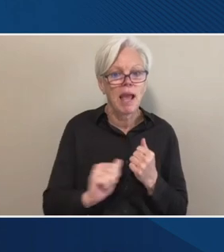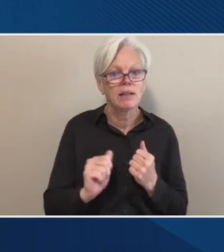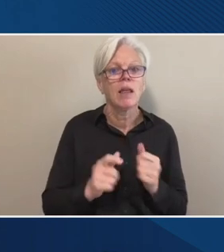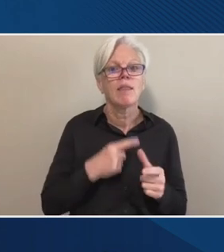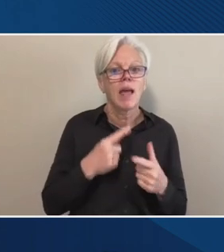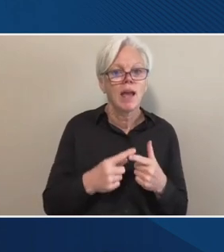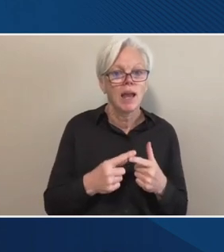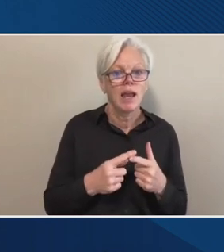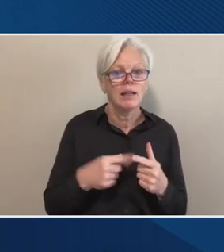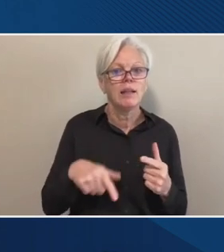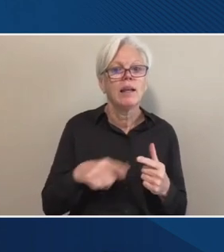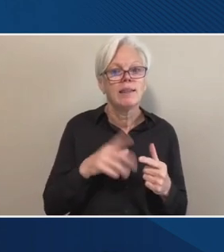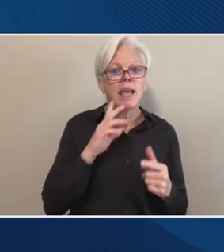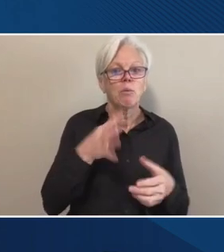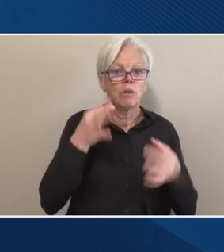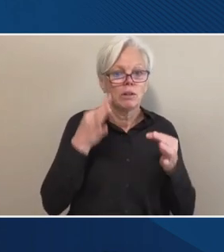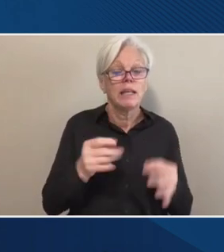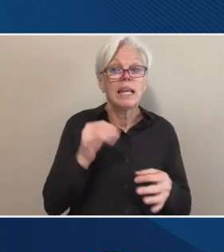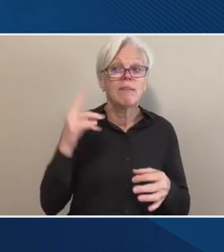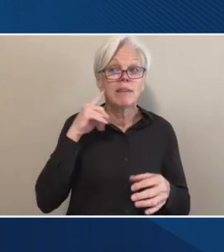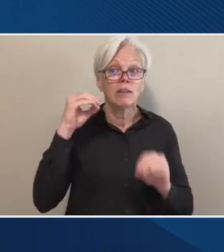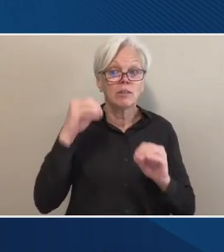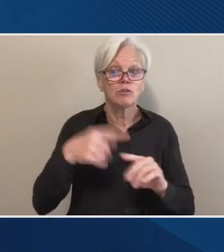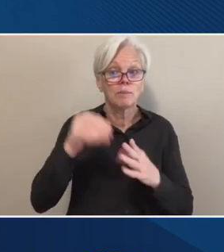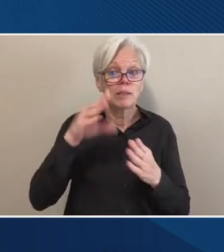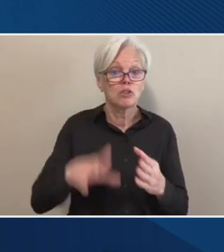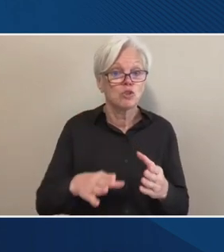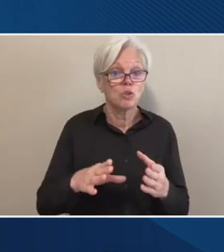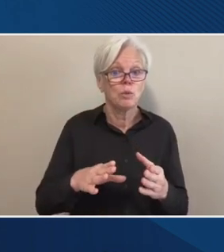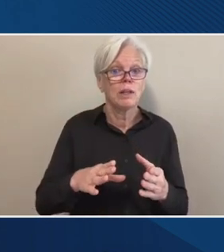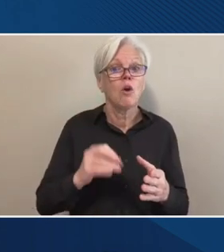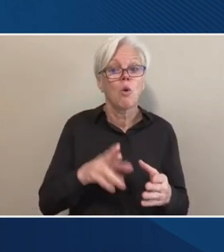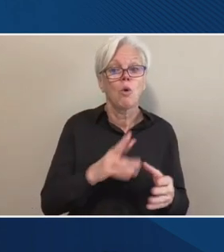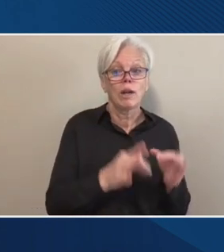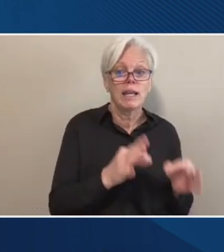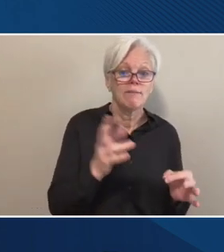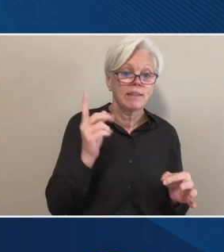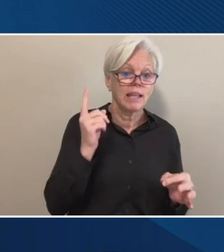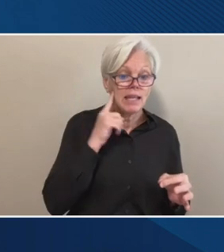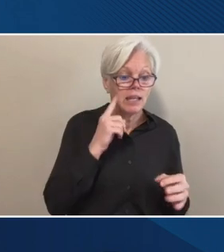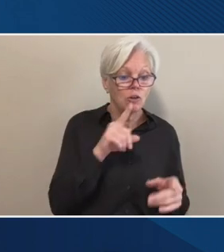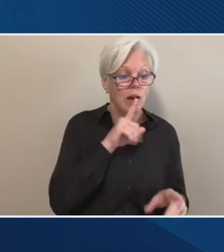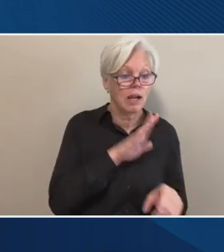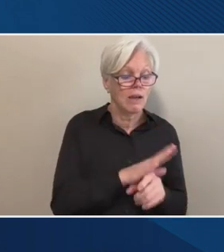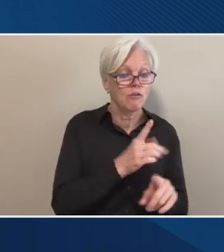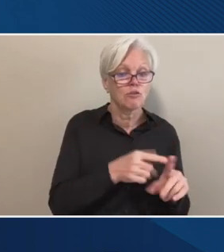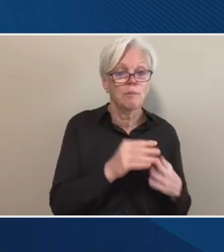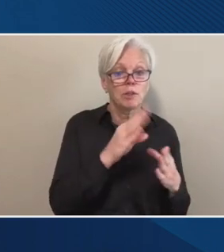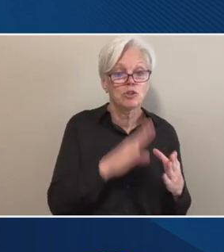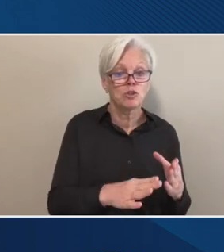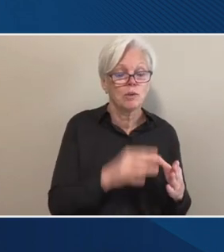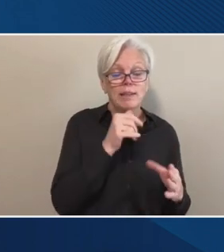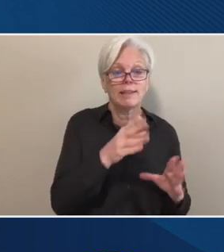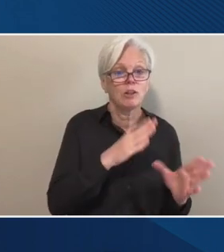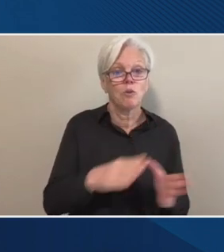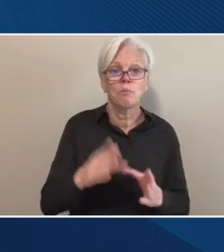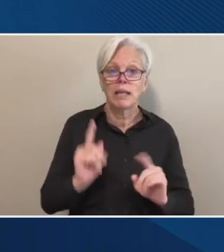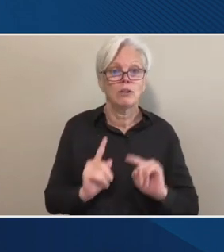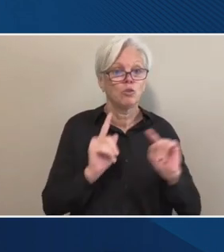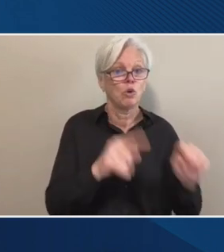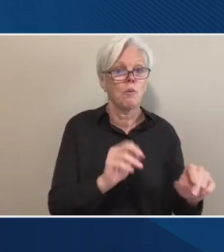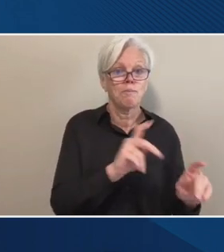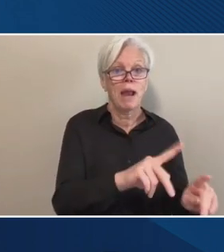they'll, they'll make a decision if they don't hear from the student at all, or if they hear a confirmation from the student that they don't tend to return, uh,